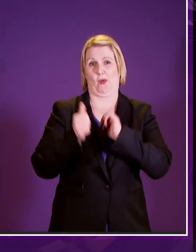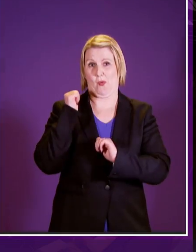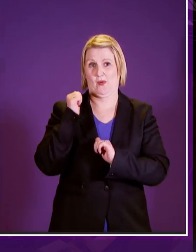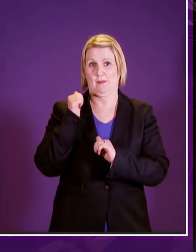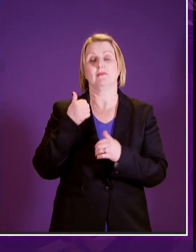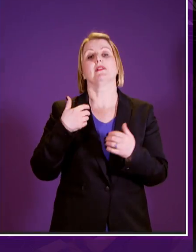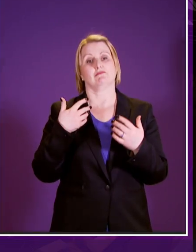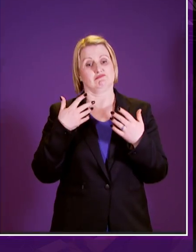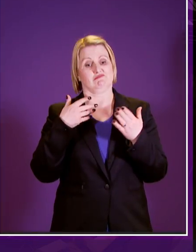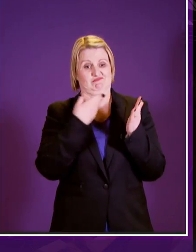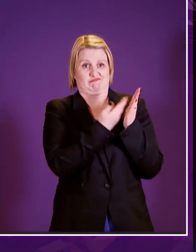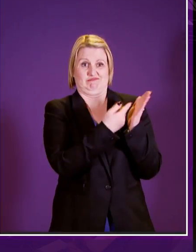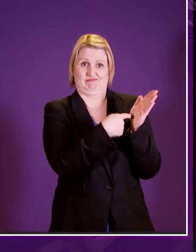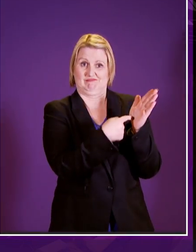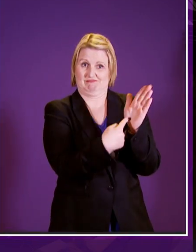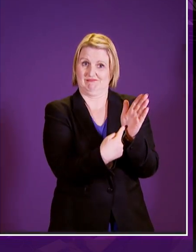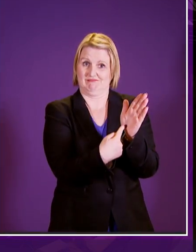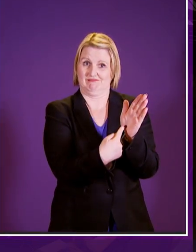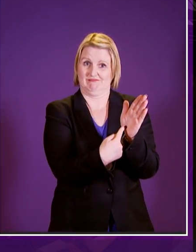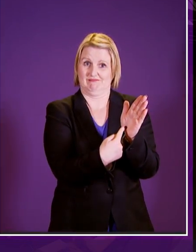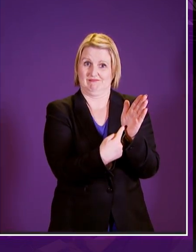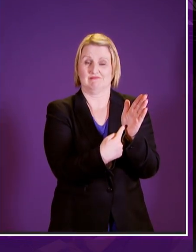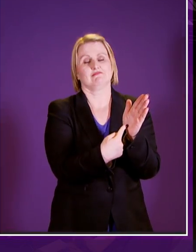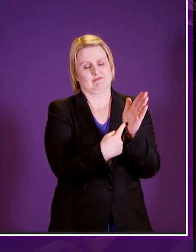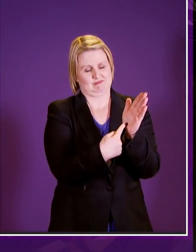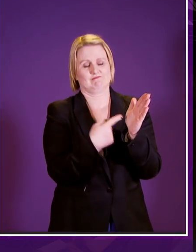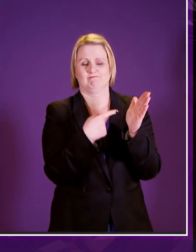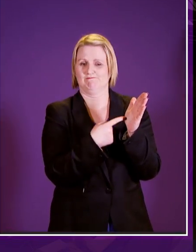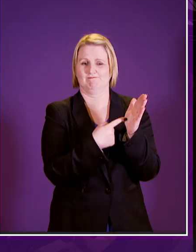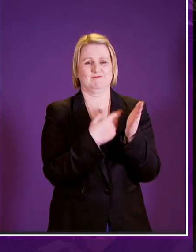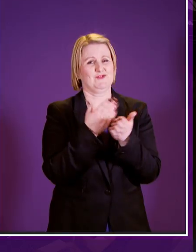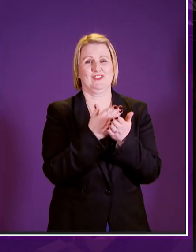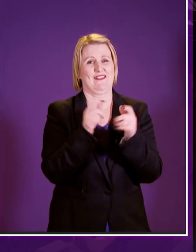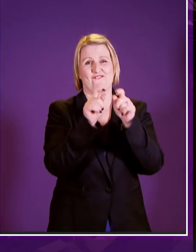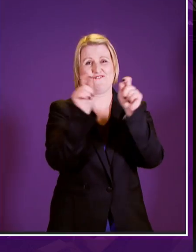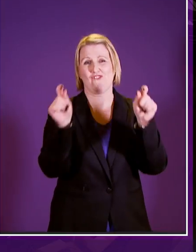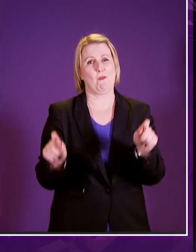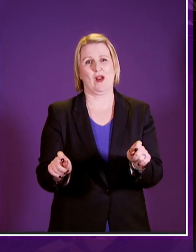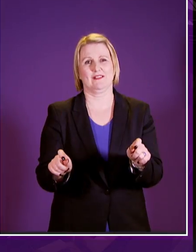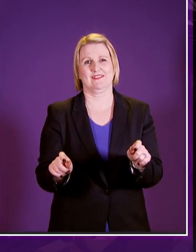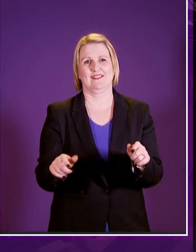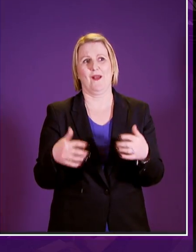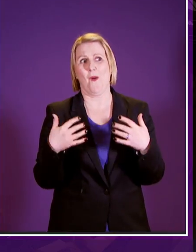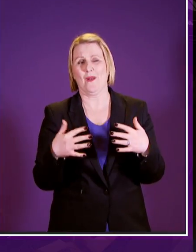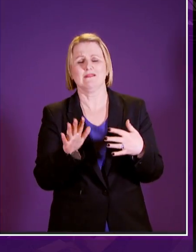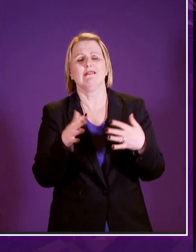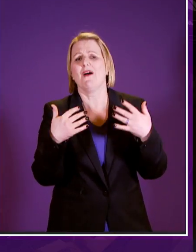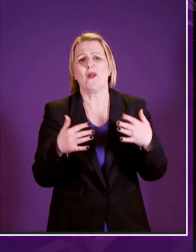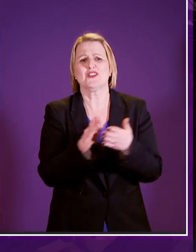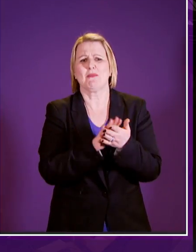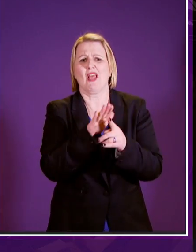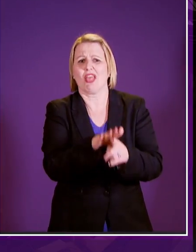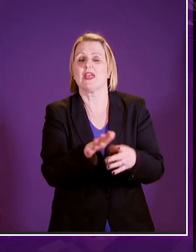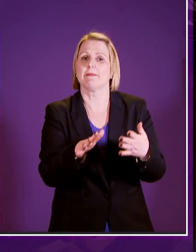the case that much of this bill important though it is continues to be only a framework bill i don't mean only in any derogatory sense